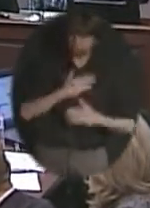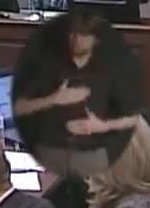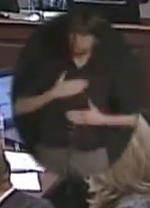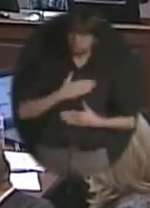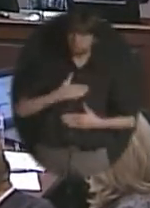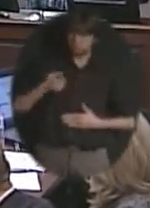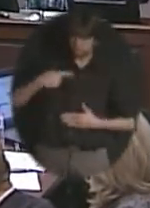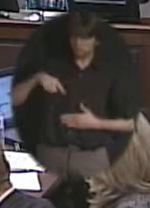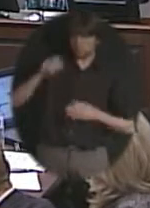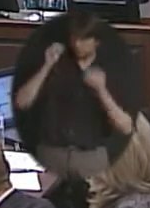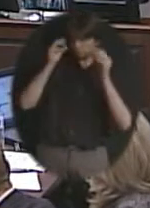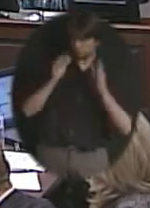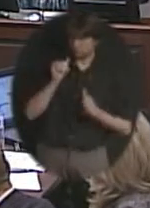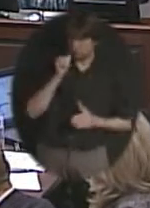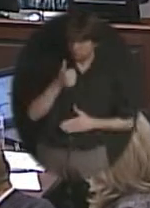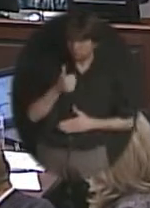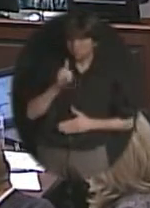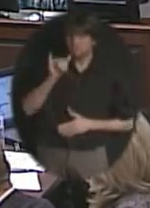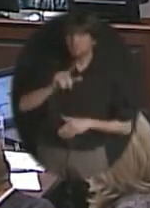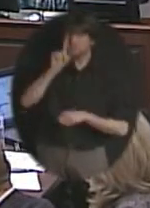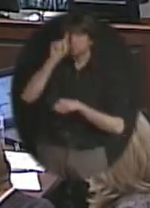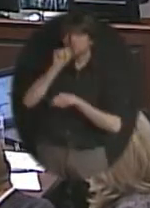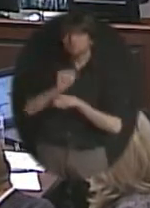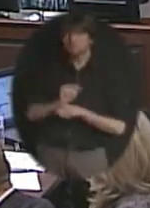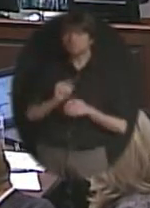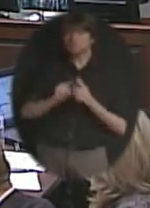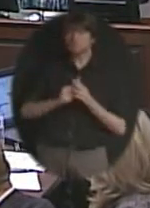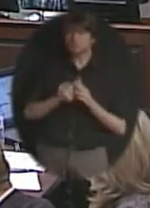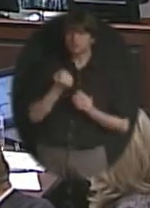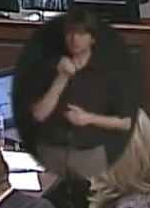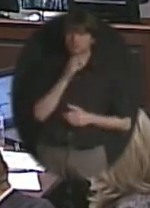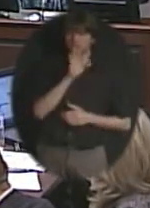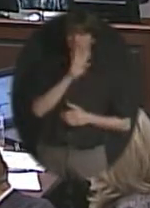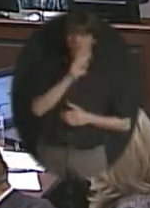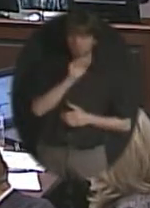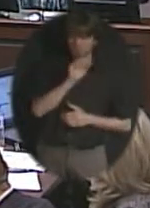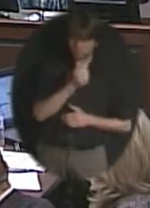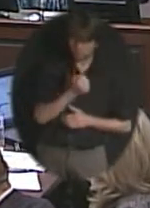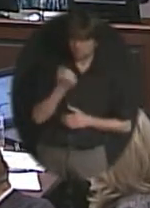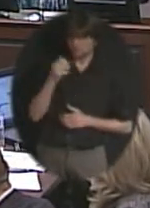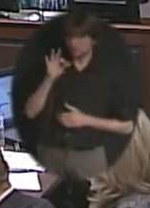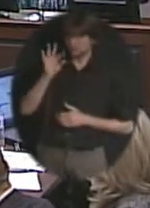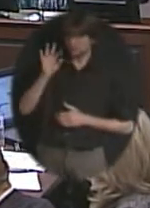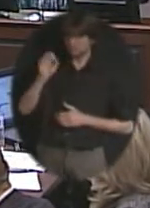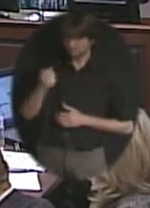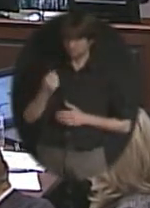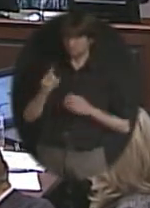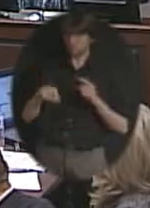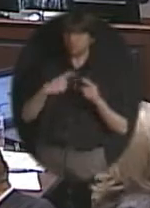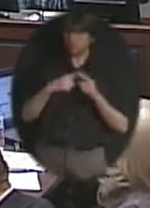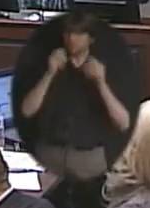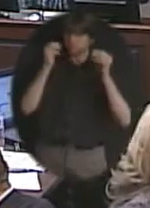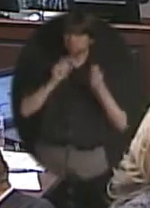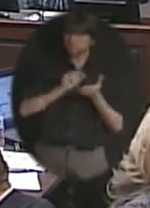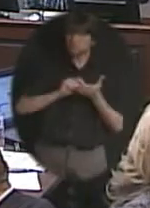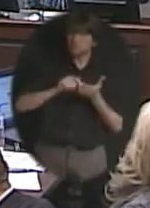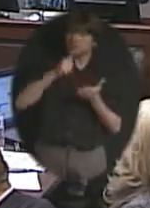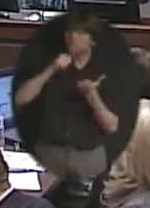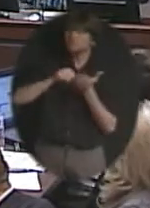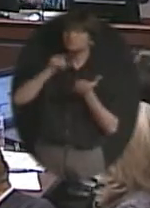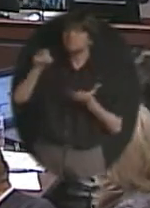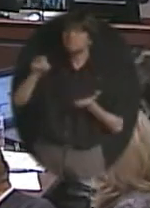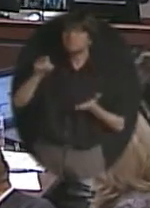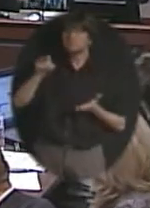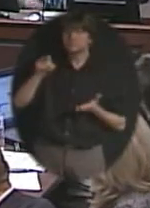teachers tomorrow. This tradition began in the 1940s and 50s when a teacher in Arkansas actually wrote a letter to Eleanor Roosevelt saying that we needed